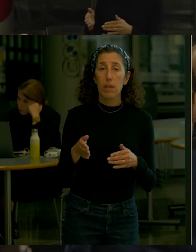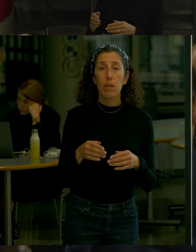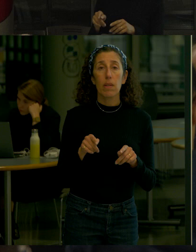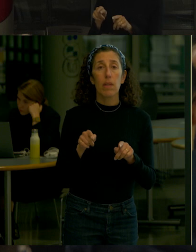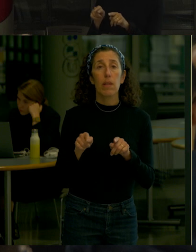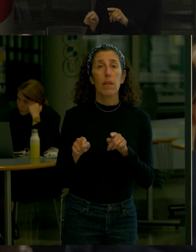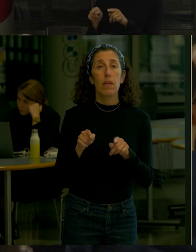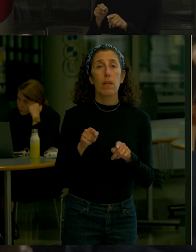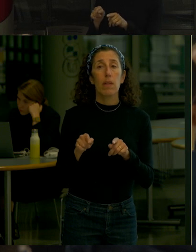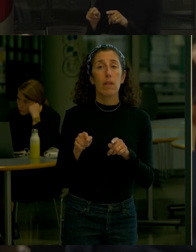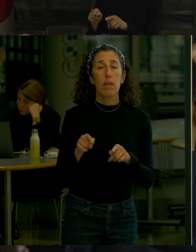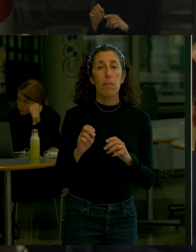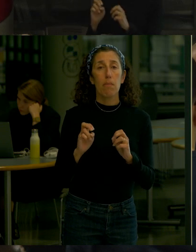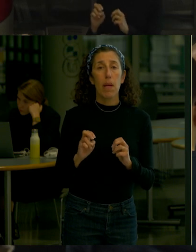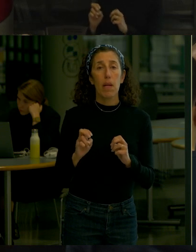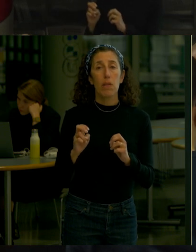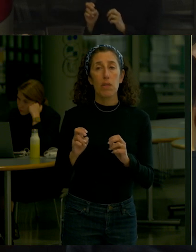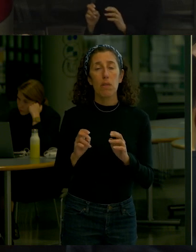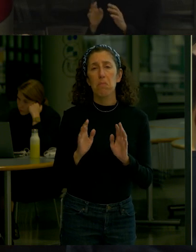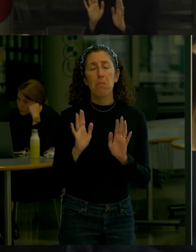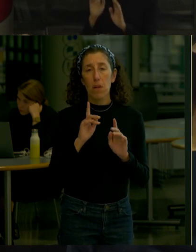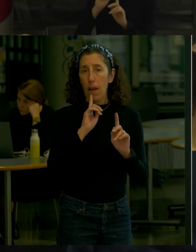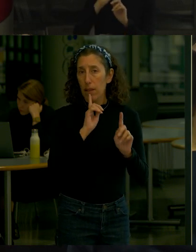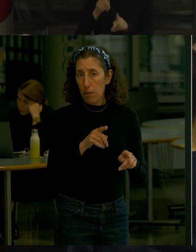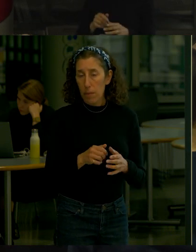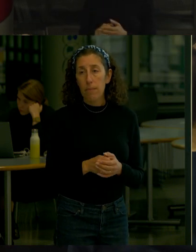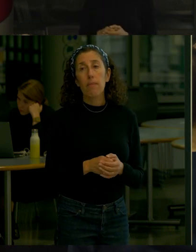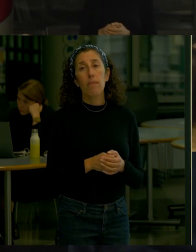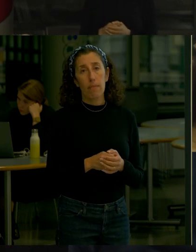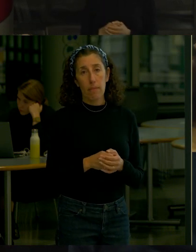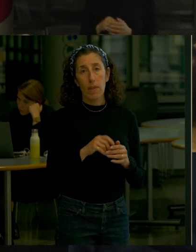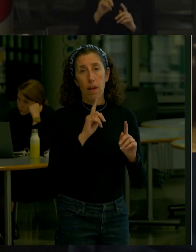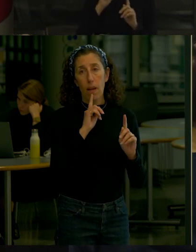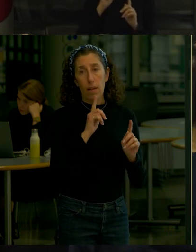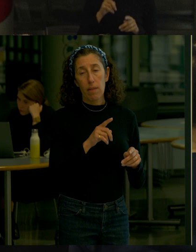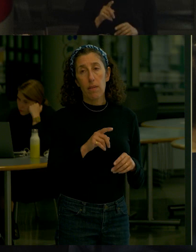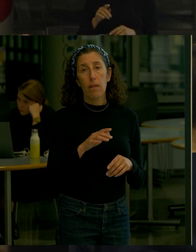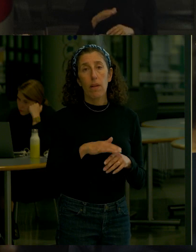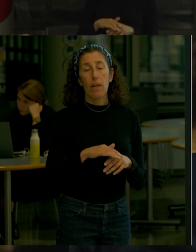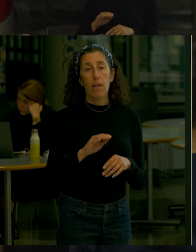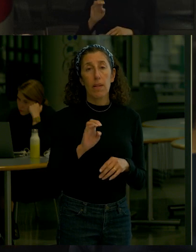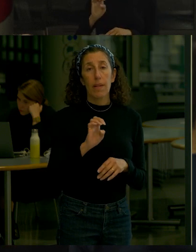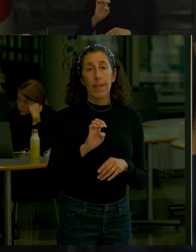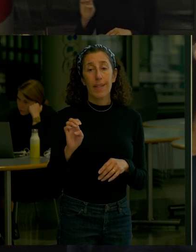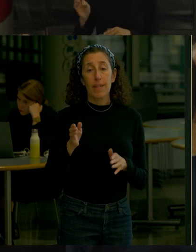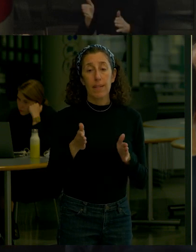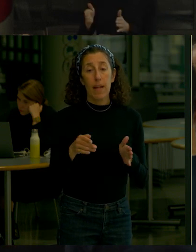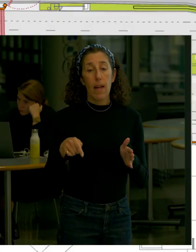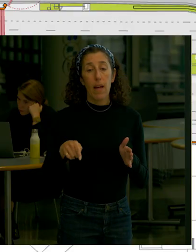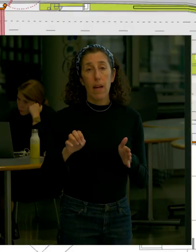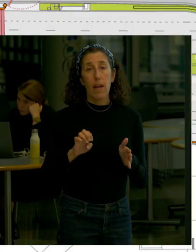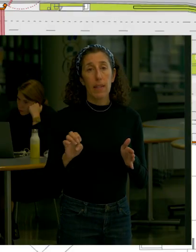like I had said earlier we are moving the alignment of the project elements on the east side of West Street because we looking to avoid